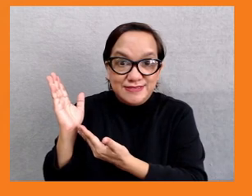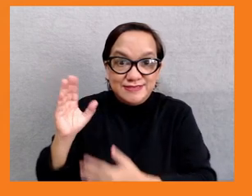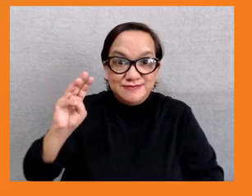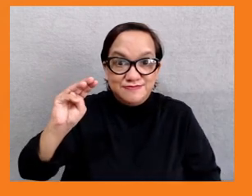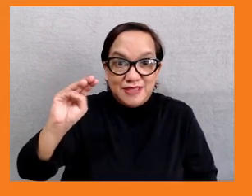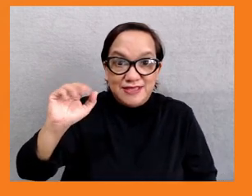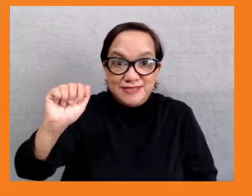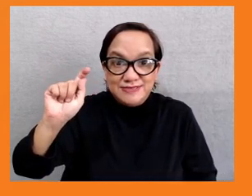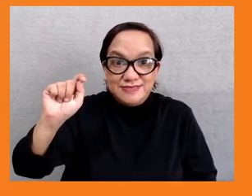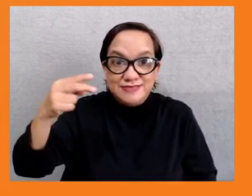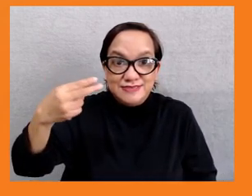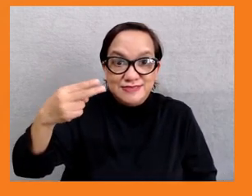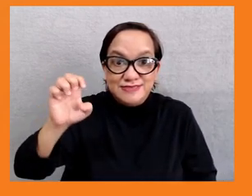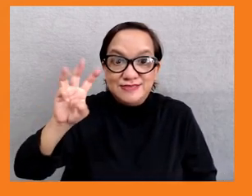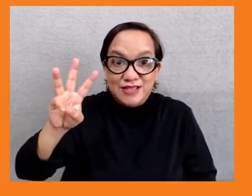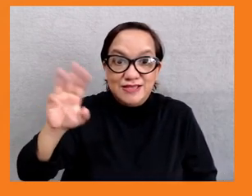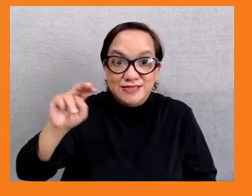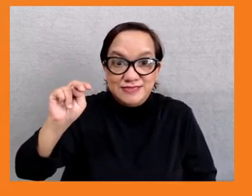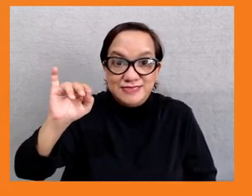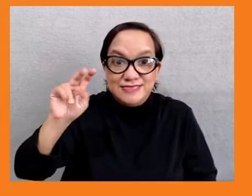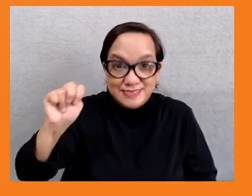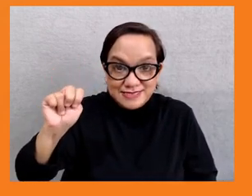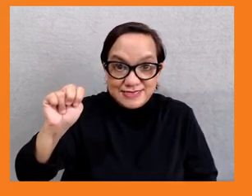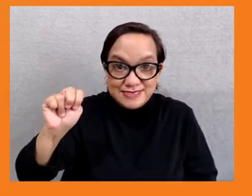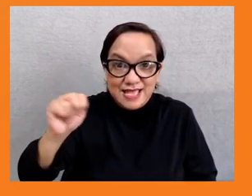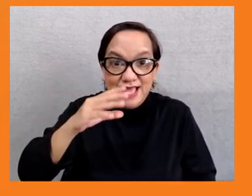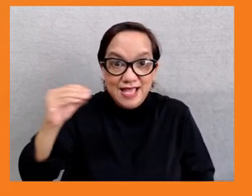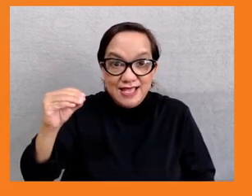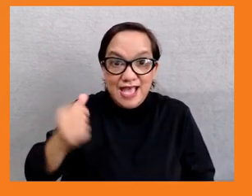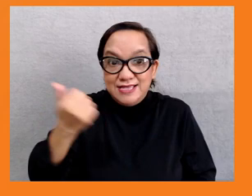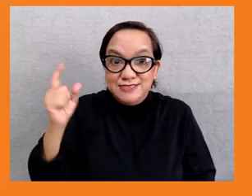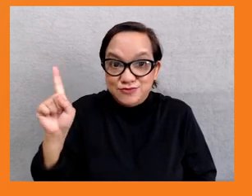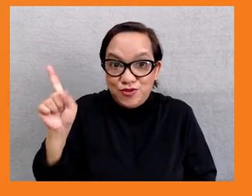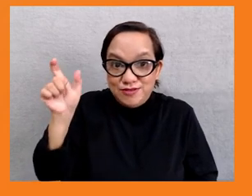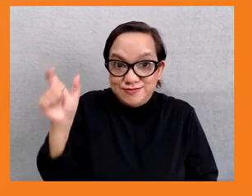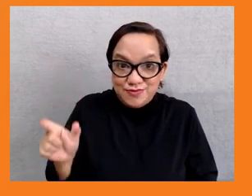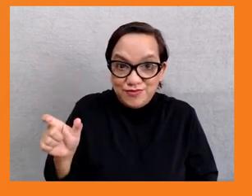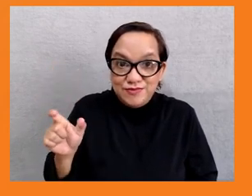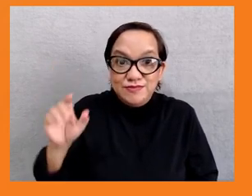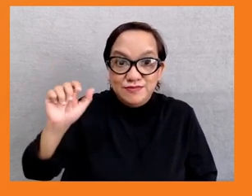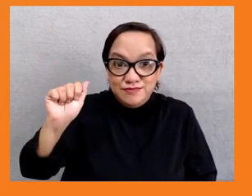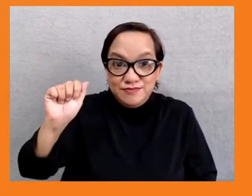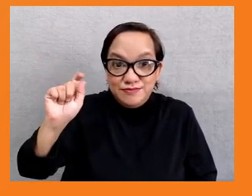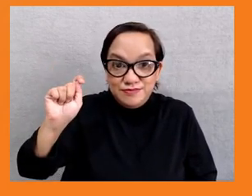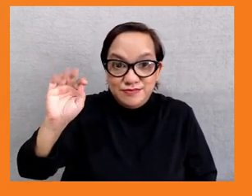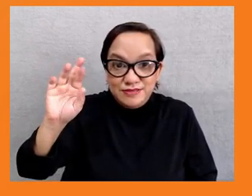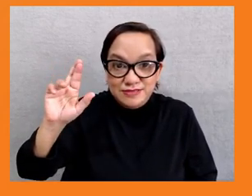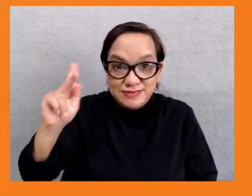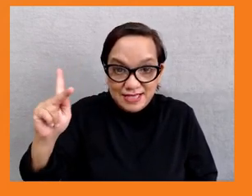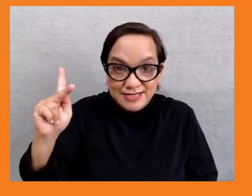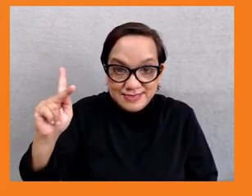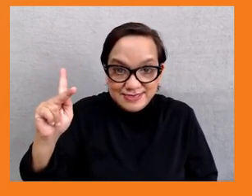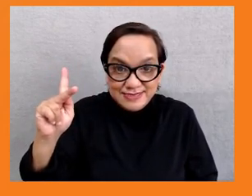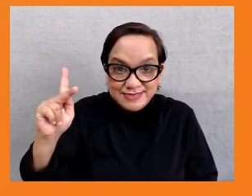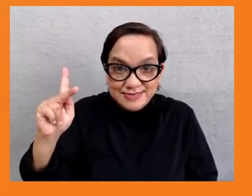hear from Albert Park, is the Chief Economist at ATB. We will also hear from Dr. Ritu Verma, who is the Adjunct Research Professor